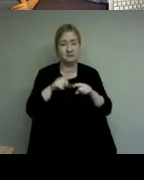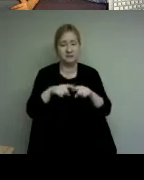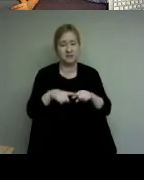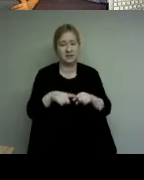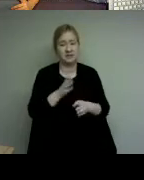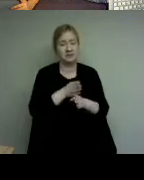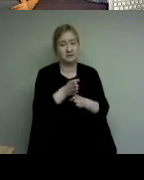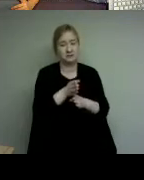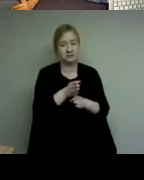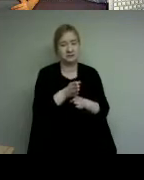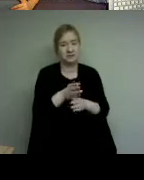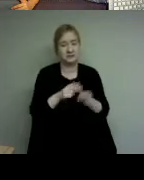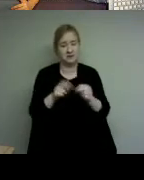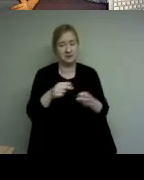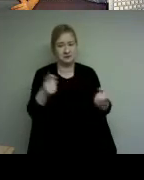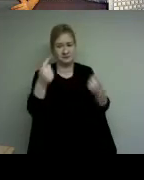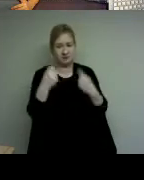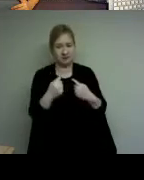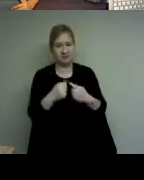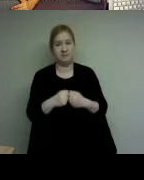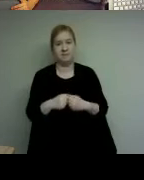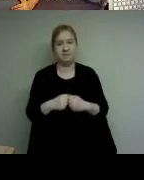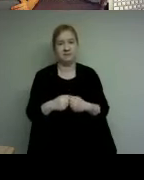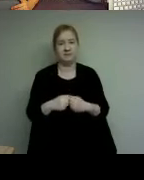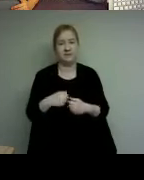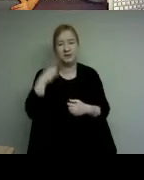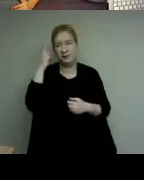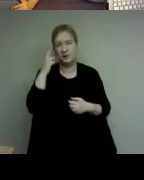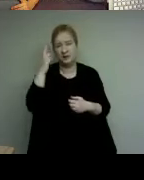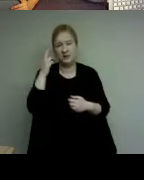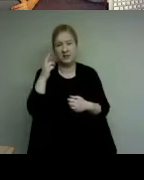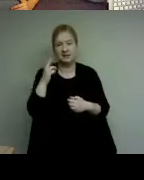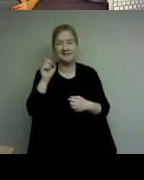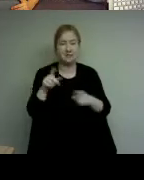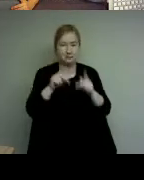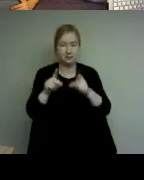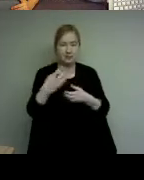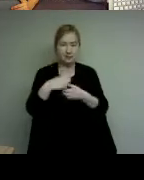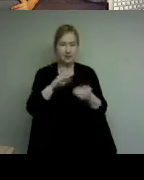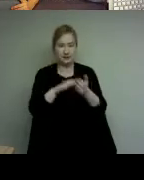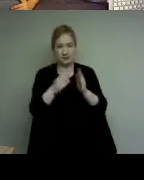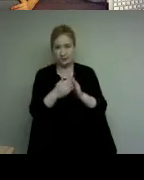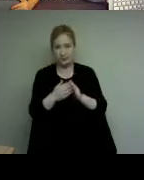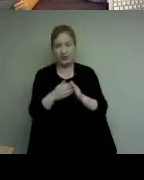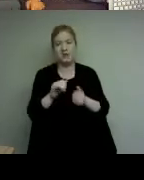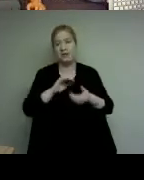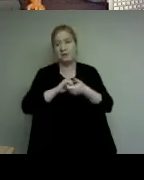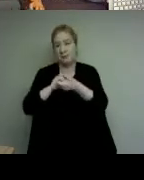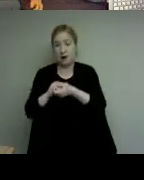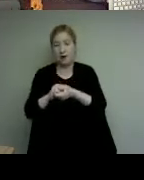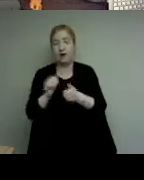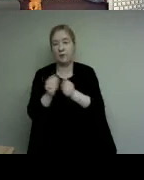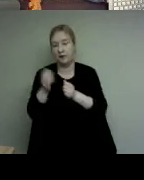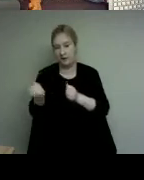approach to joint ventures is that what we feel is it is their land they should be complicated and what better than to uh partner up